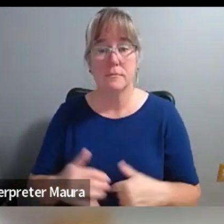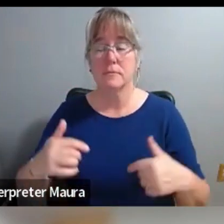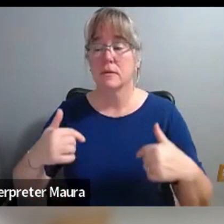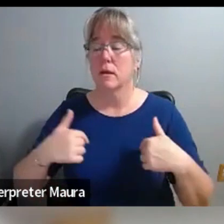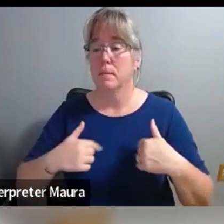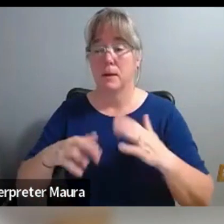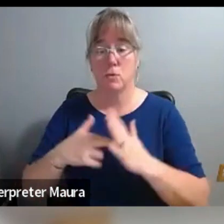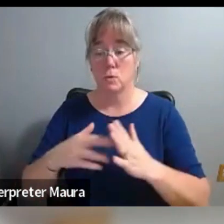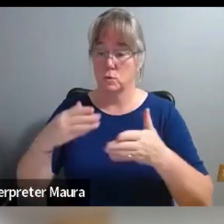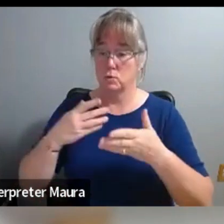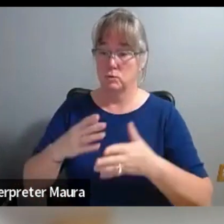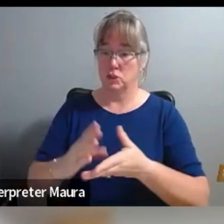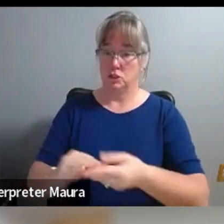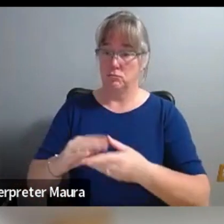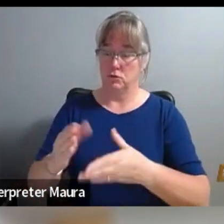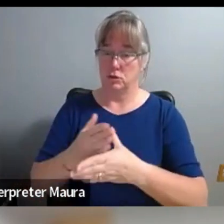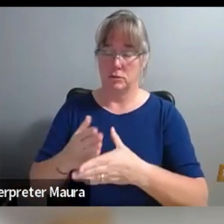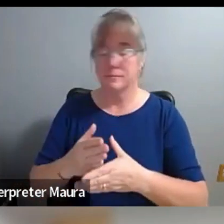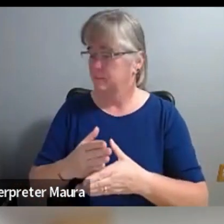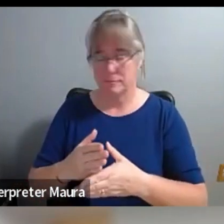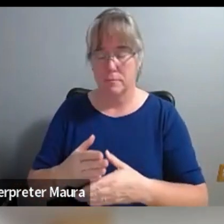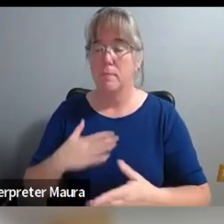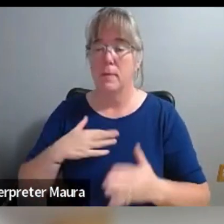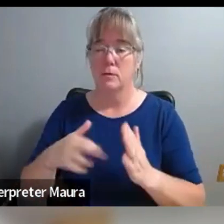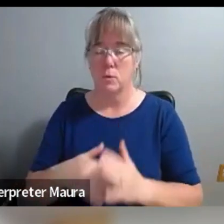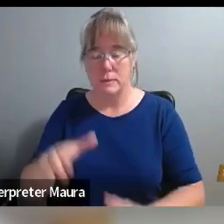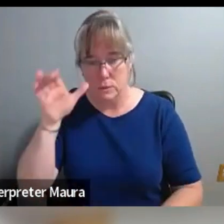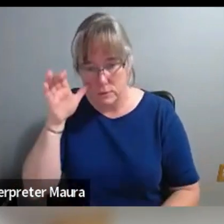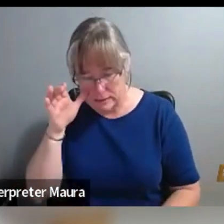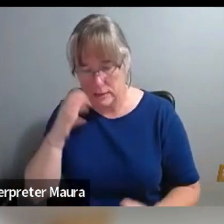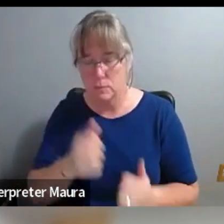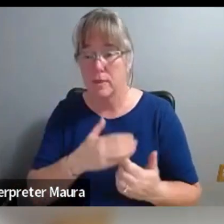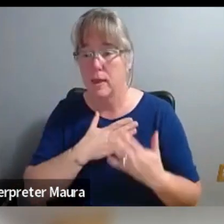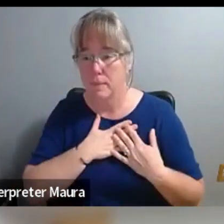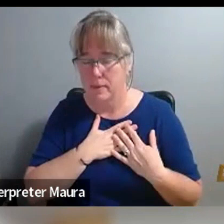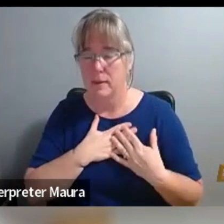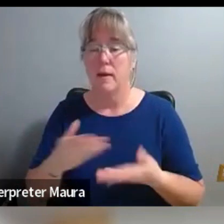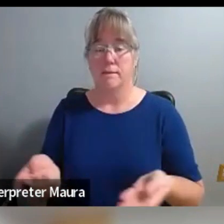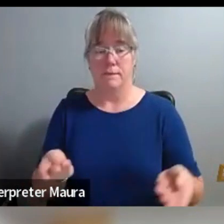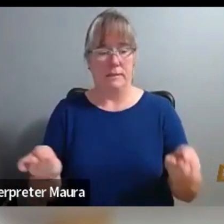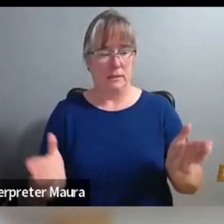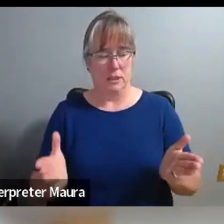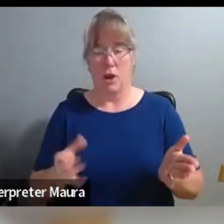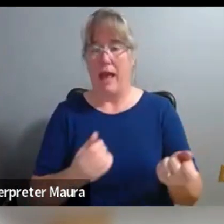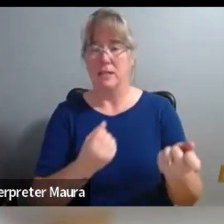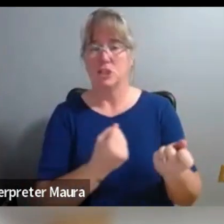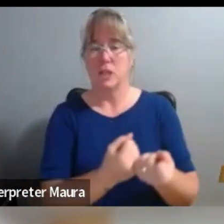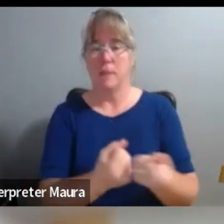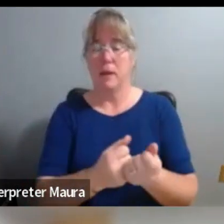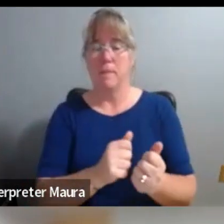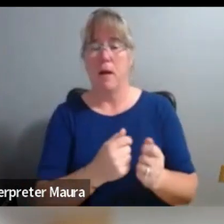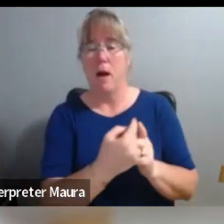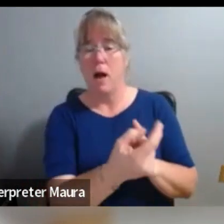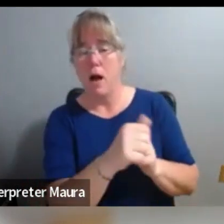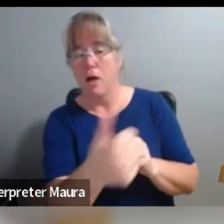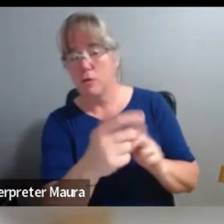storyteller, but to be an empathetic listener, a facilitator, and a champion for other voices and perspectives,